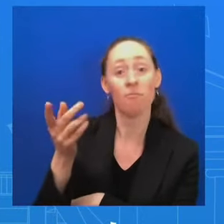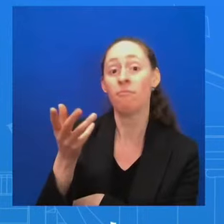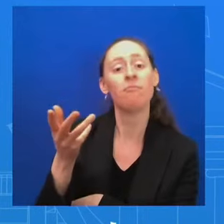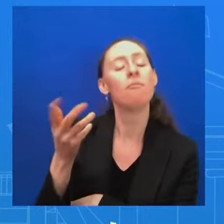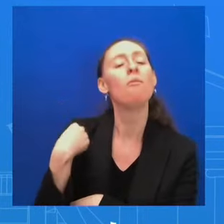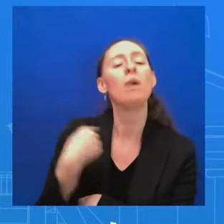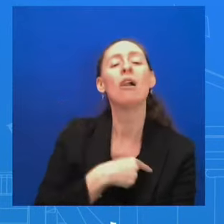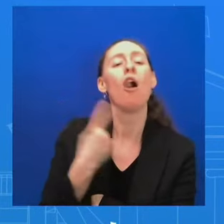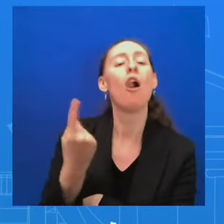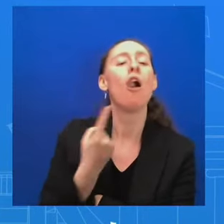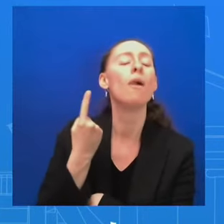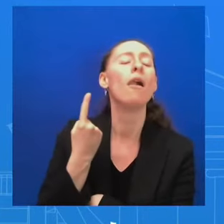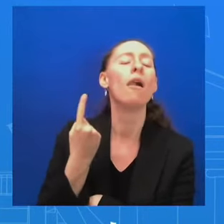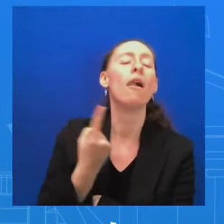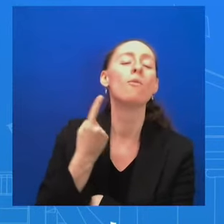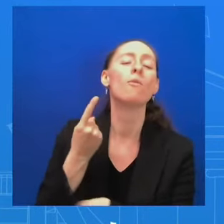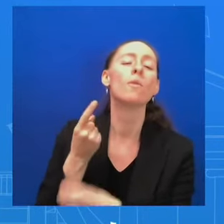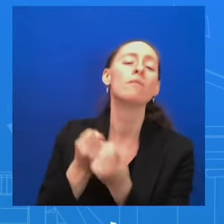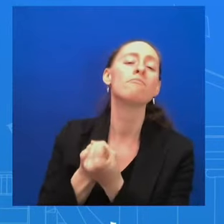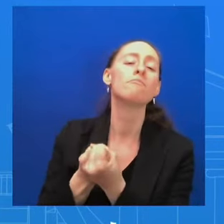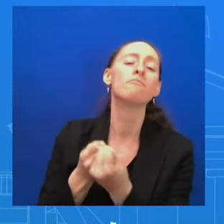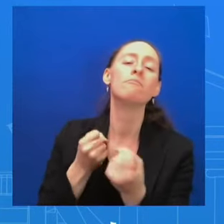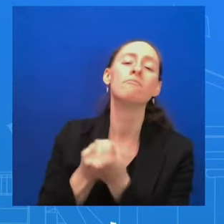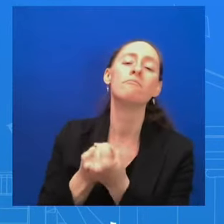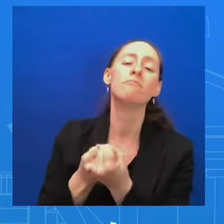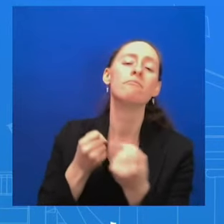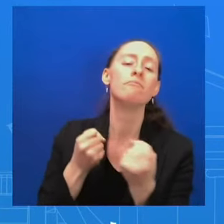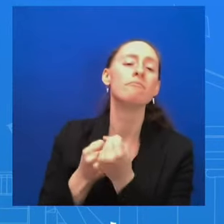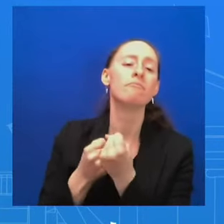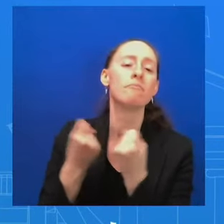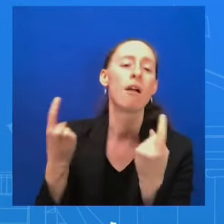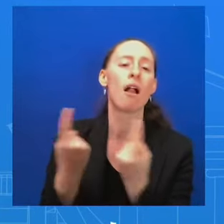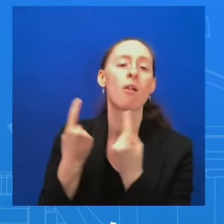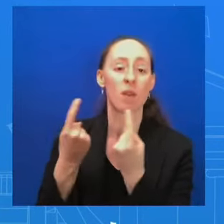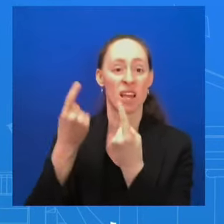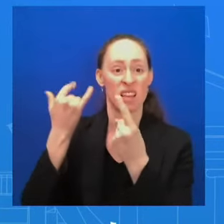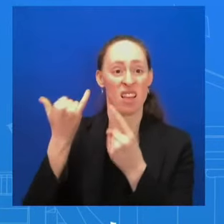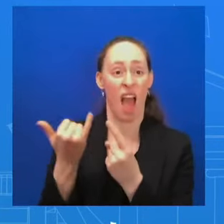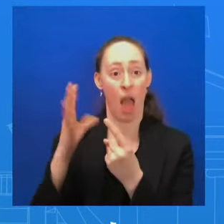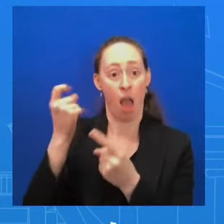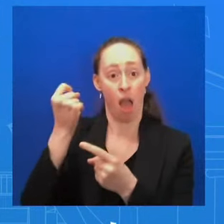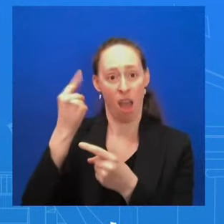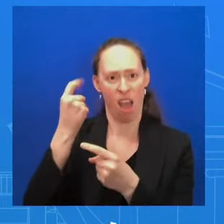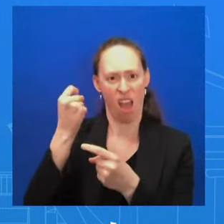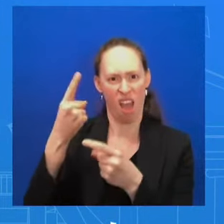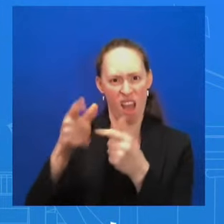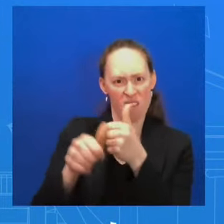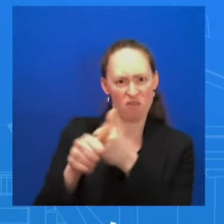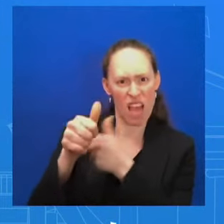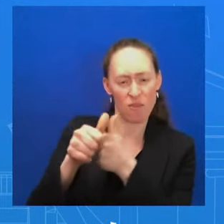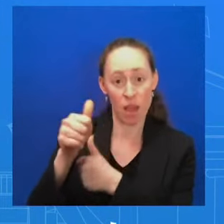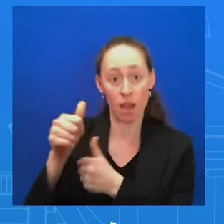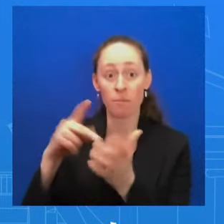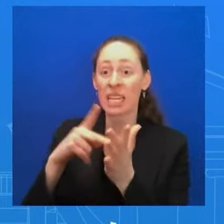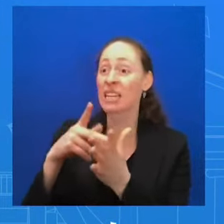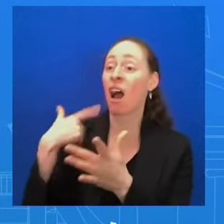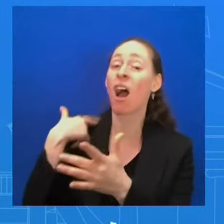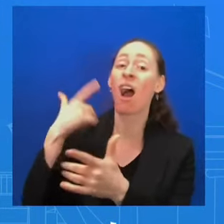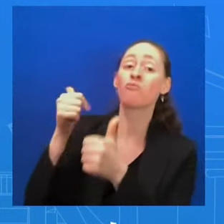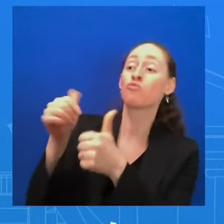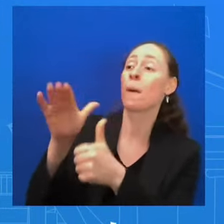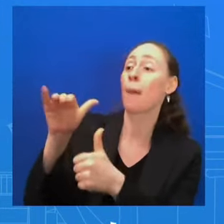a range of threats, and the United States isn't going to walk away from helping Israel defend itself. That said,